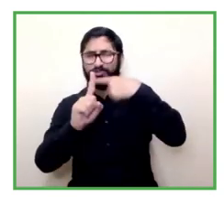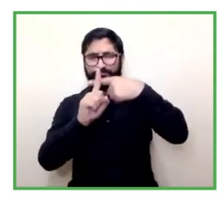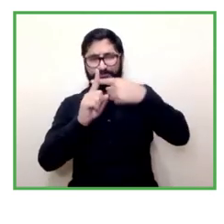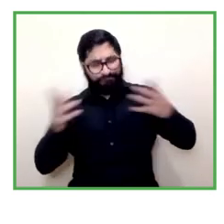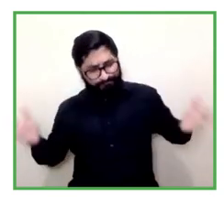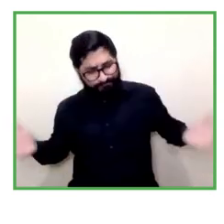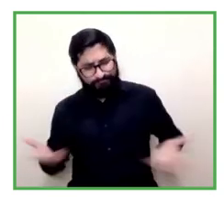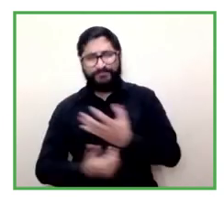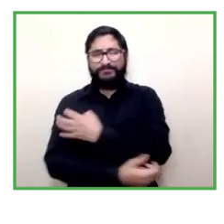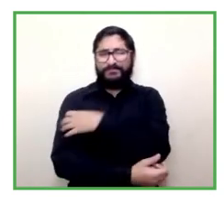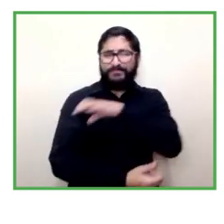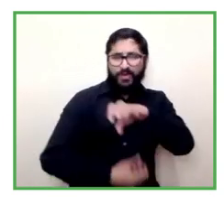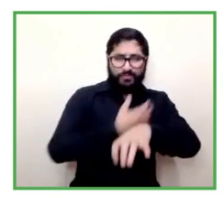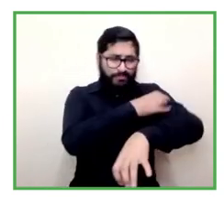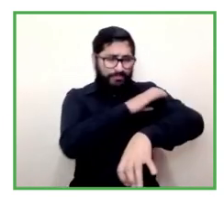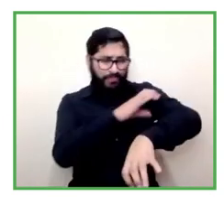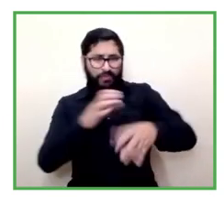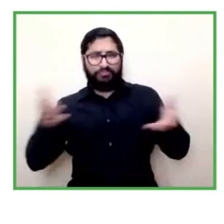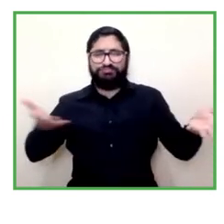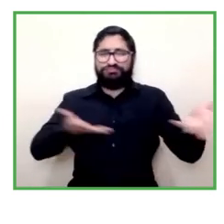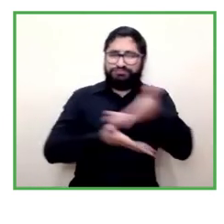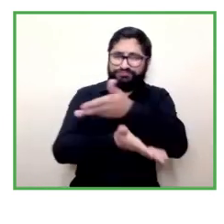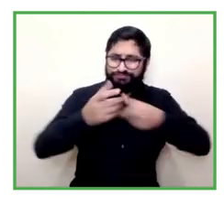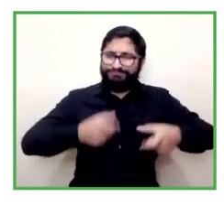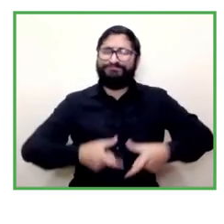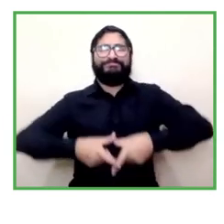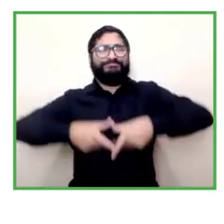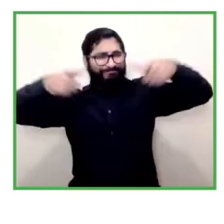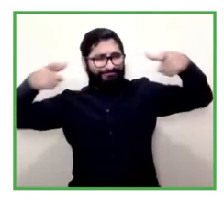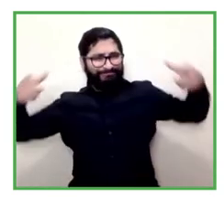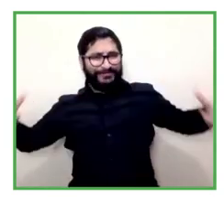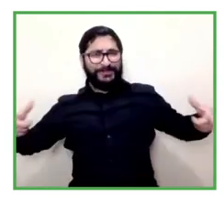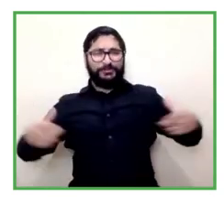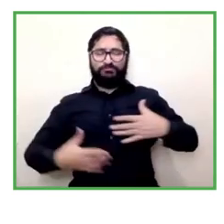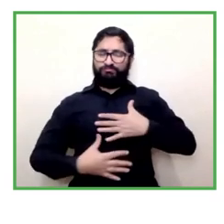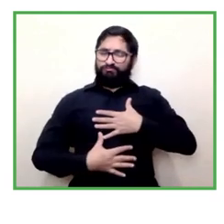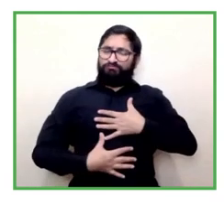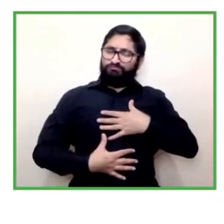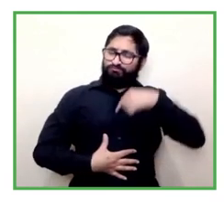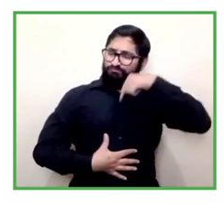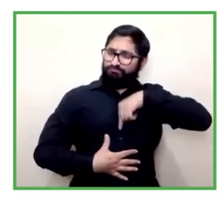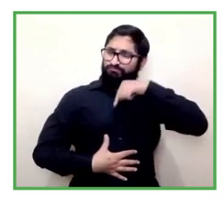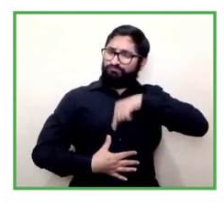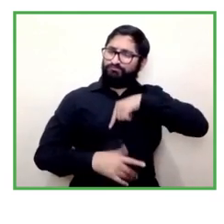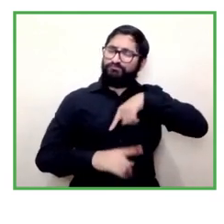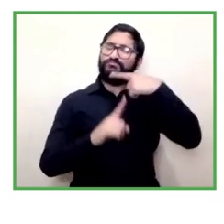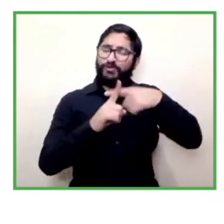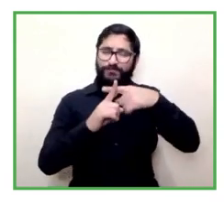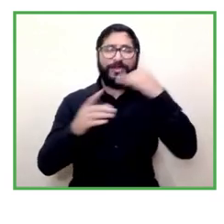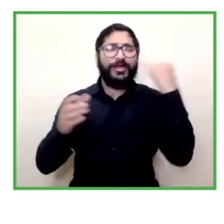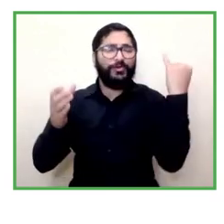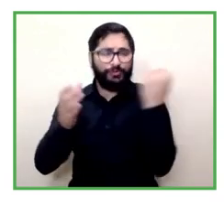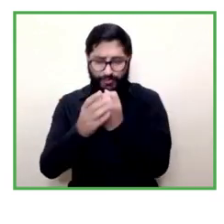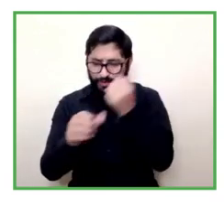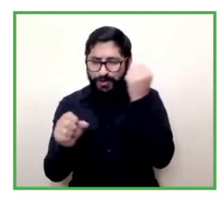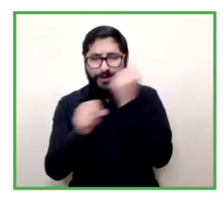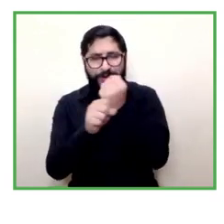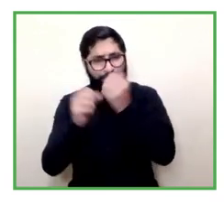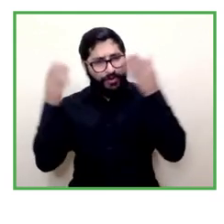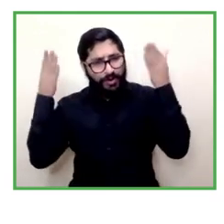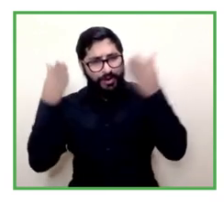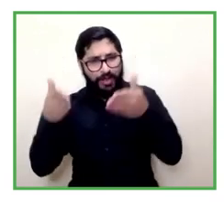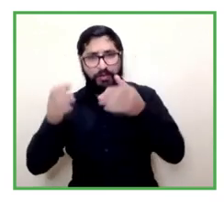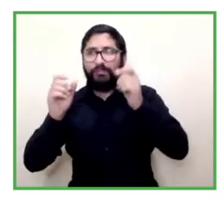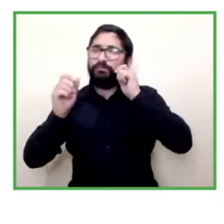continue fighting for people with disabilities and the inclusion because labor inclusion is a